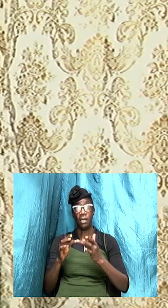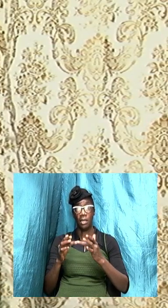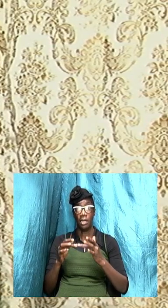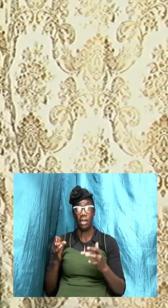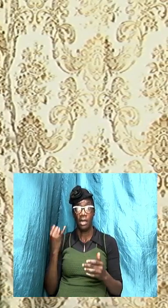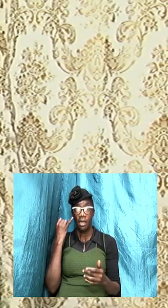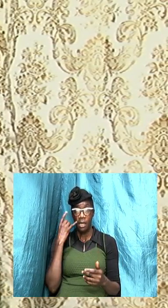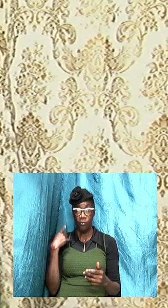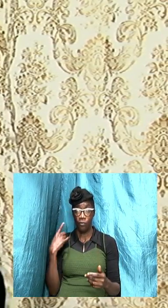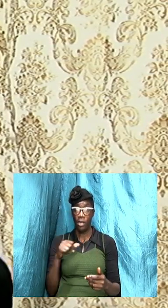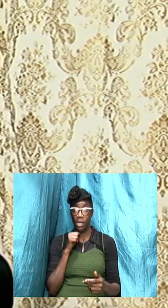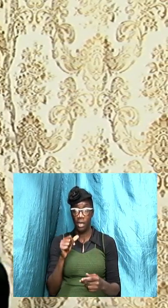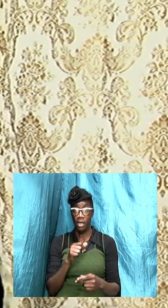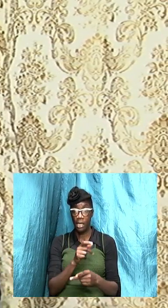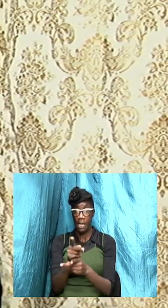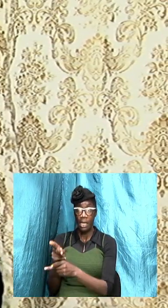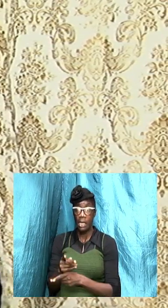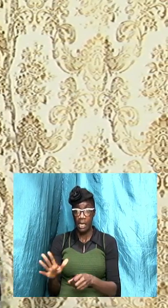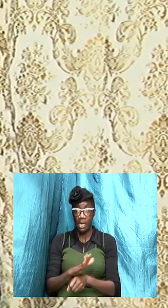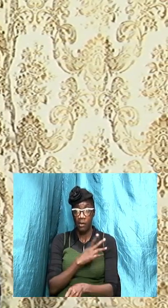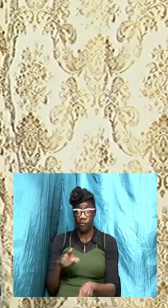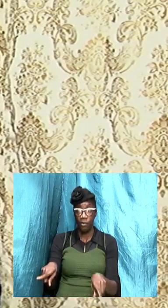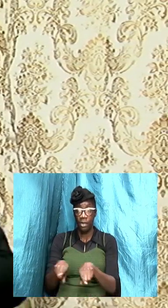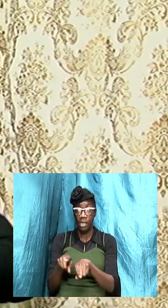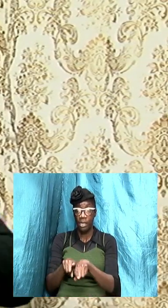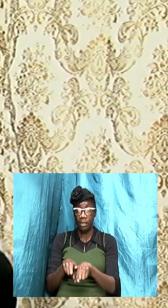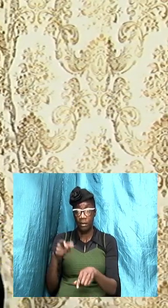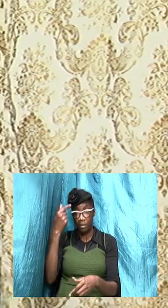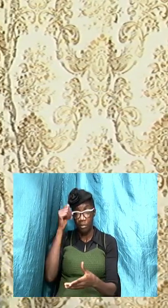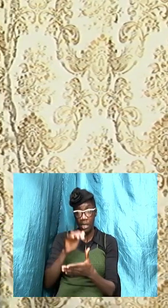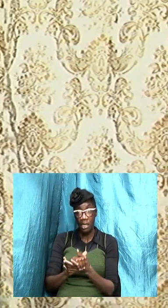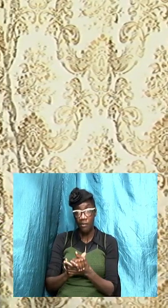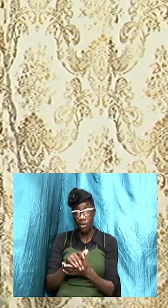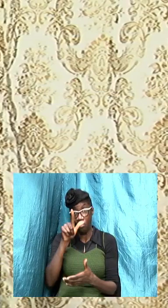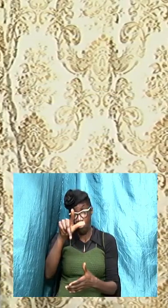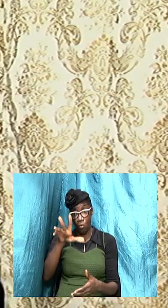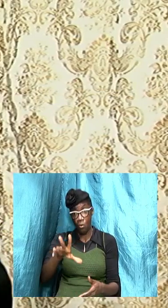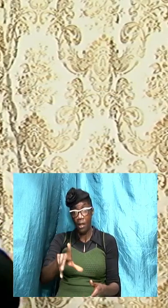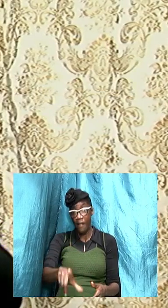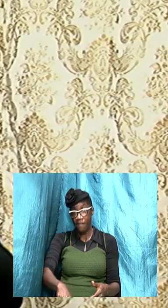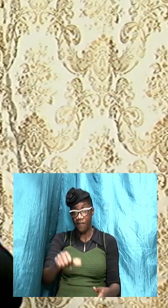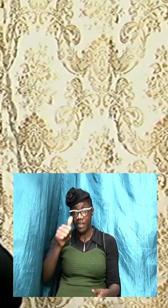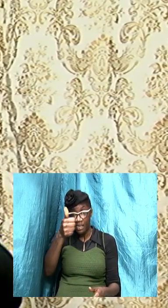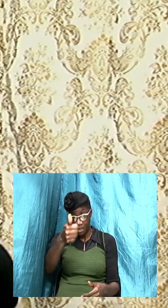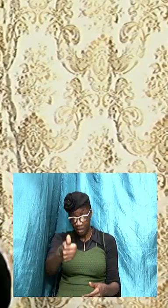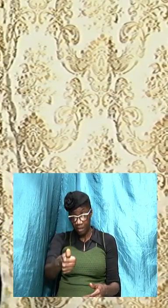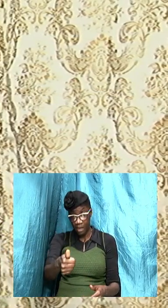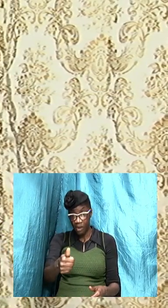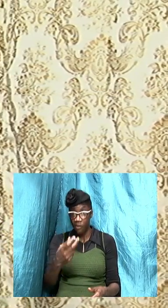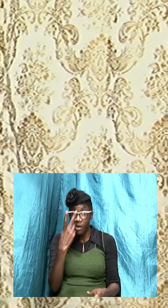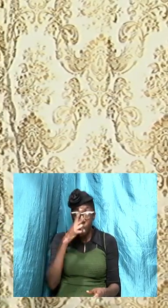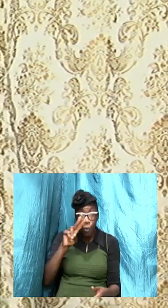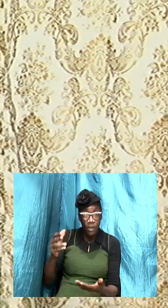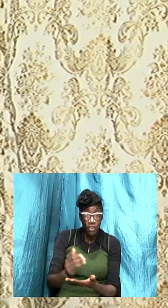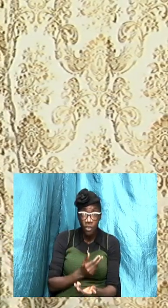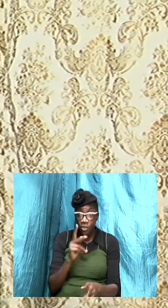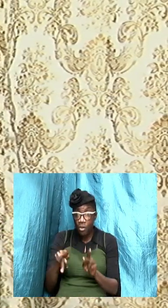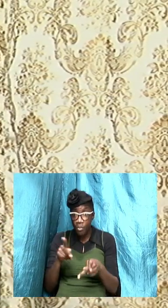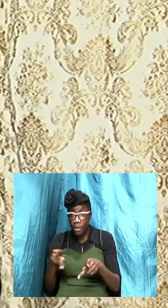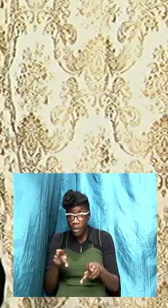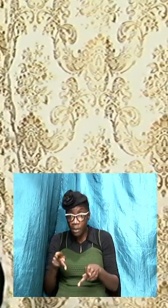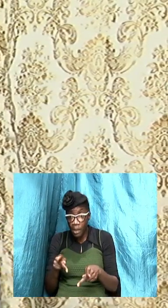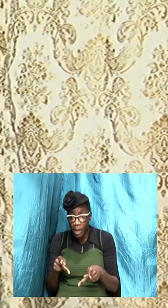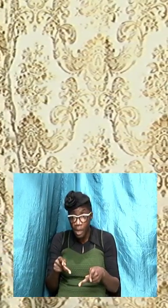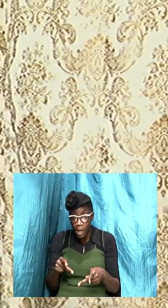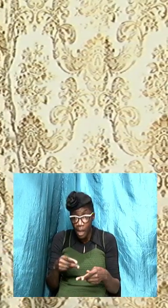believers we are going to find ourselves watching some people getting attached to these